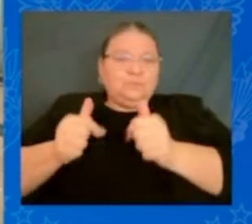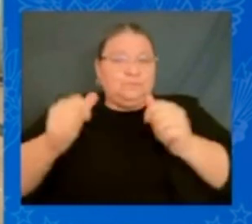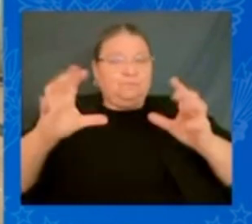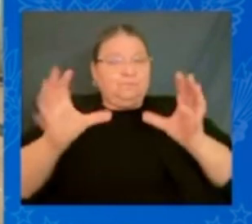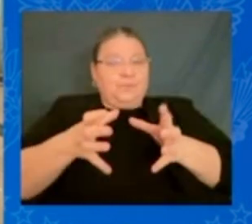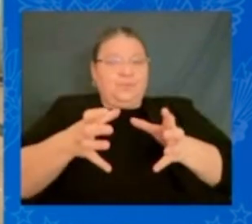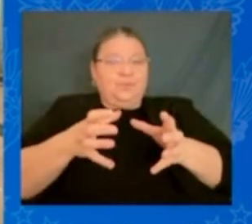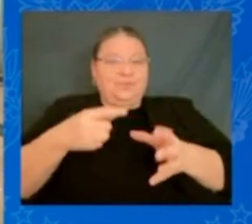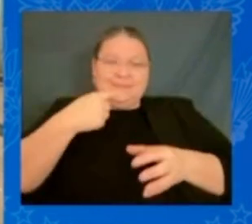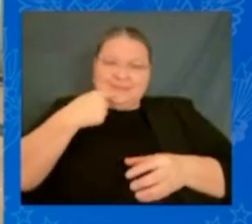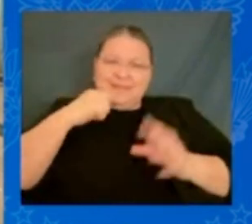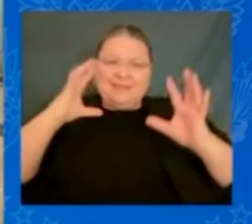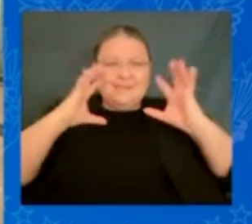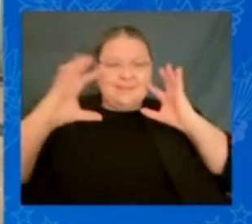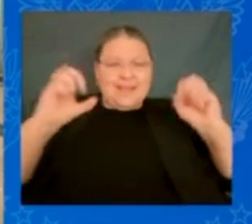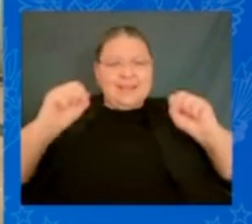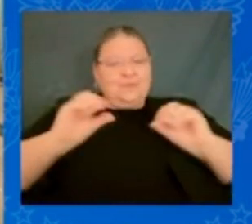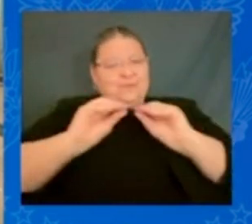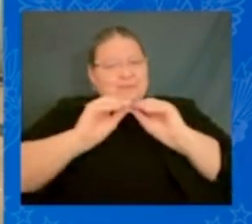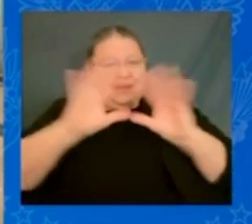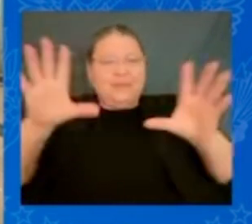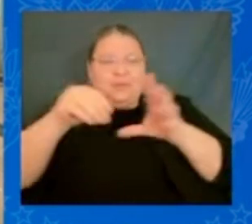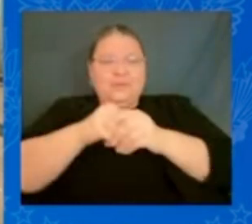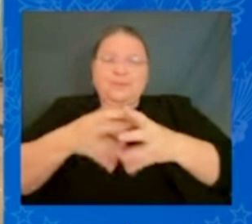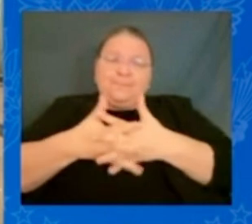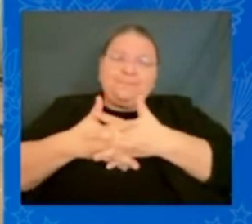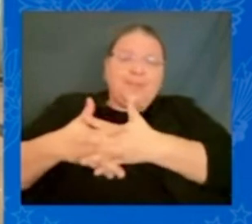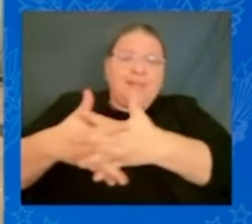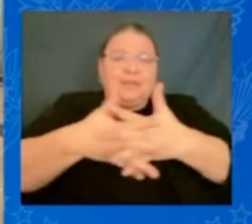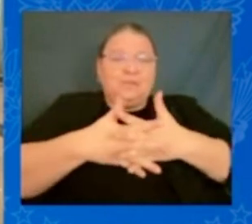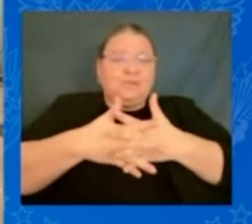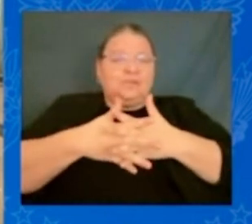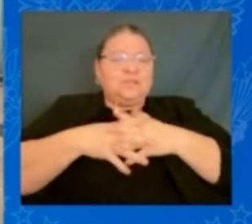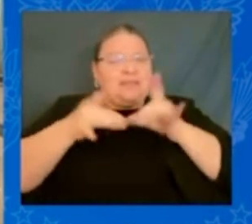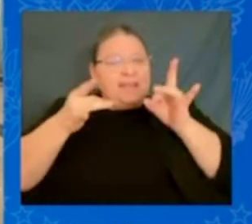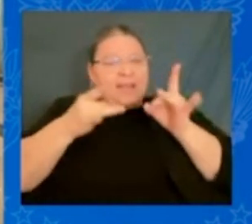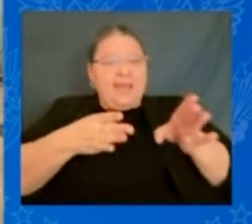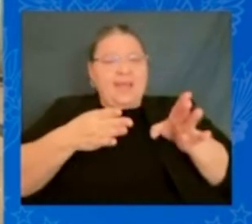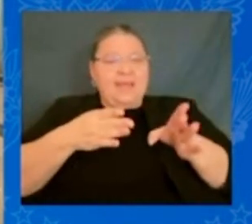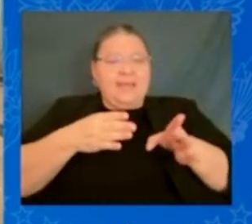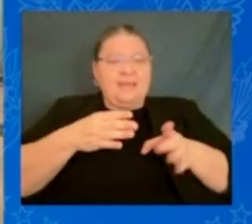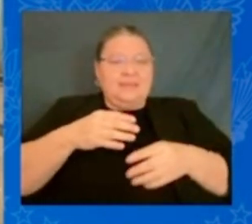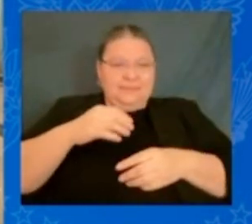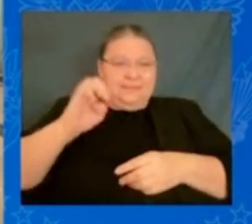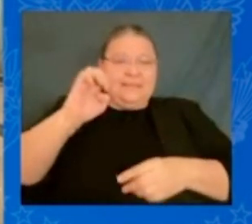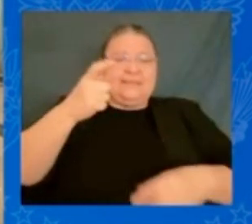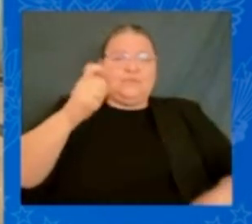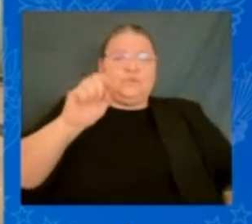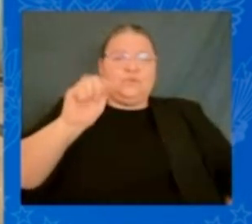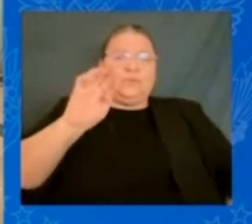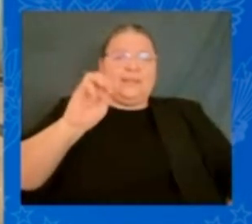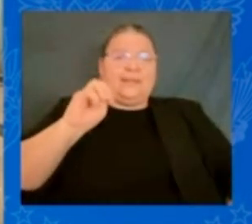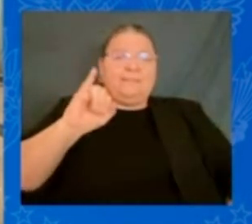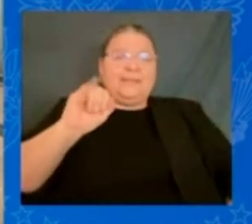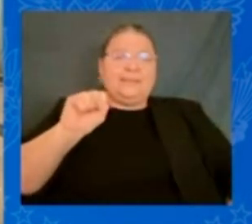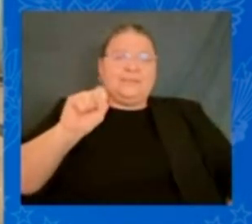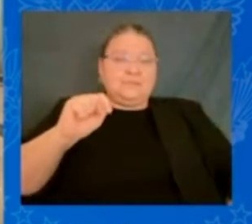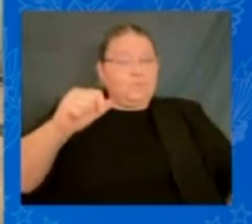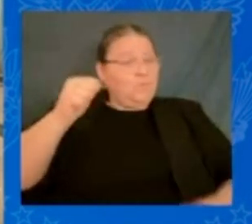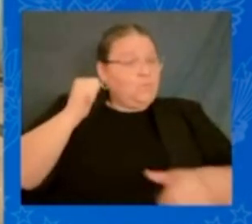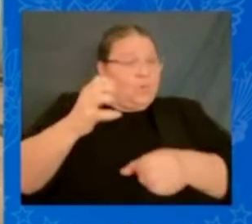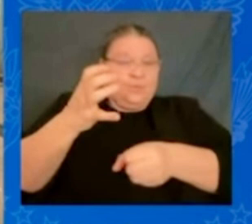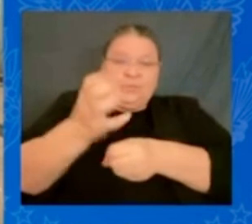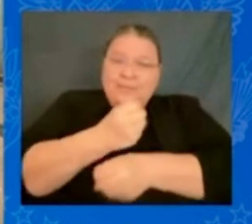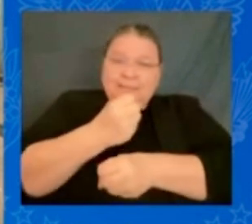that in America, hate and extremism will not prevail, although they are rearing their ugly head in significance